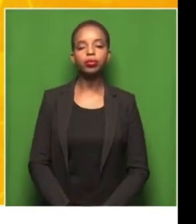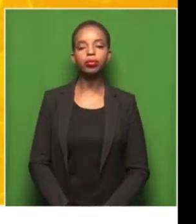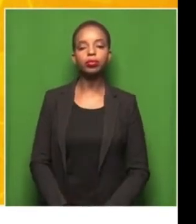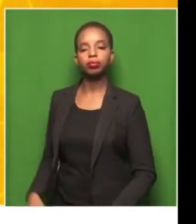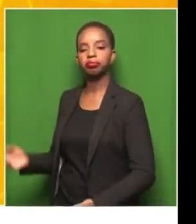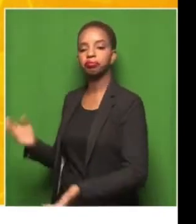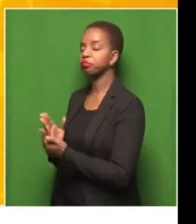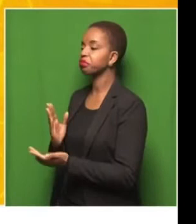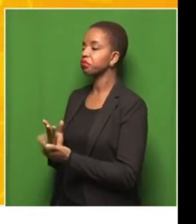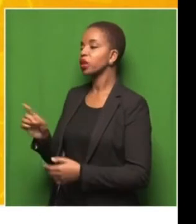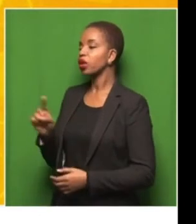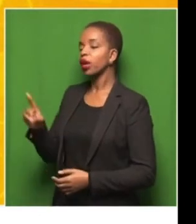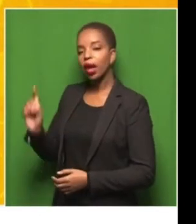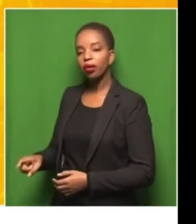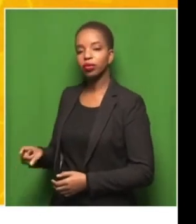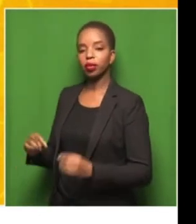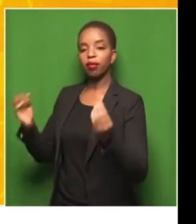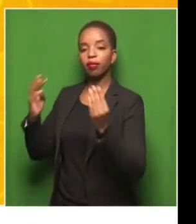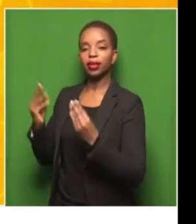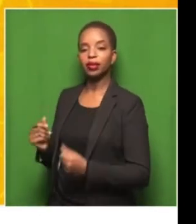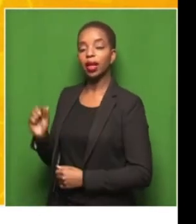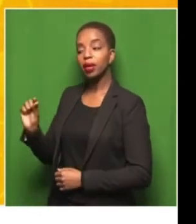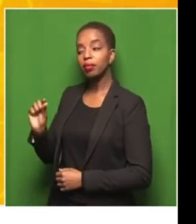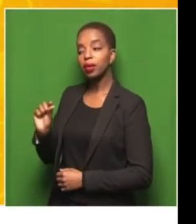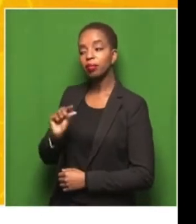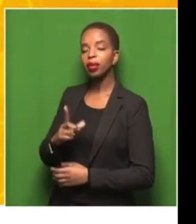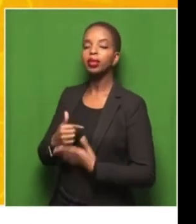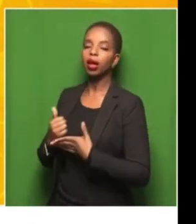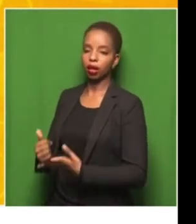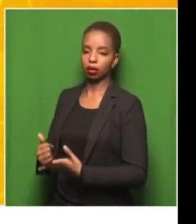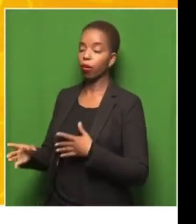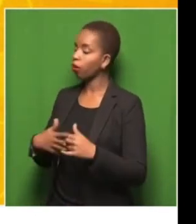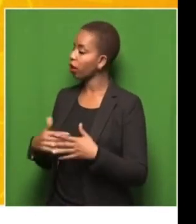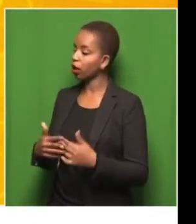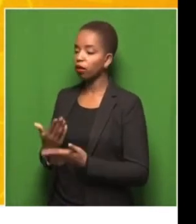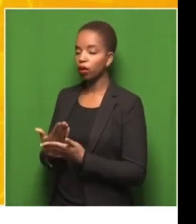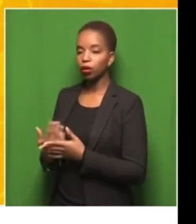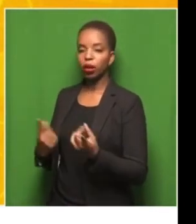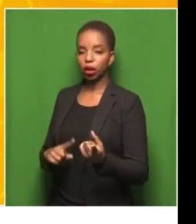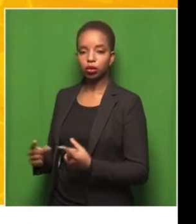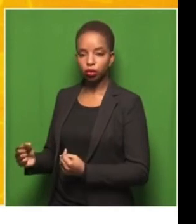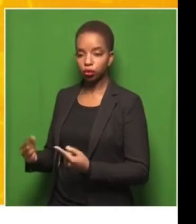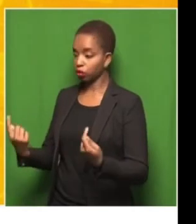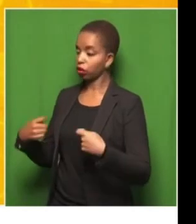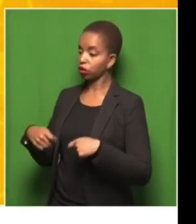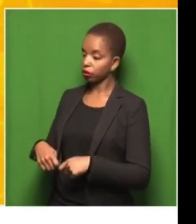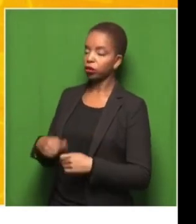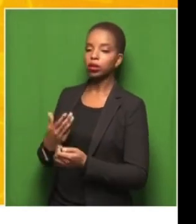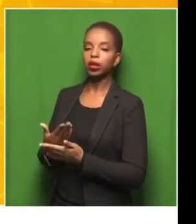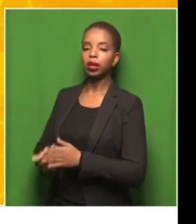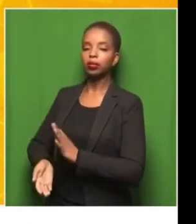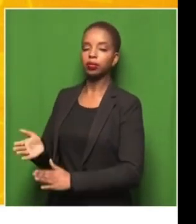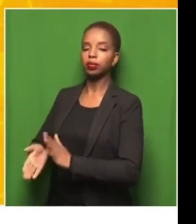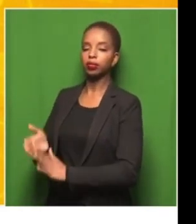be financial. Every bit helps. Every bit counts. Whatever is it that you can do to contribute to the cause will go a long way and will make